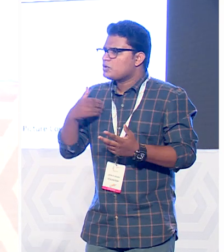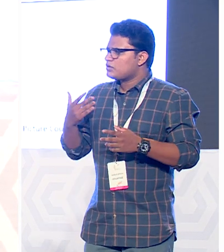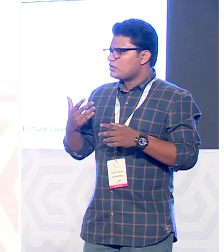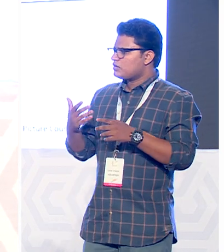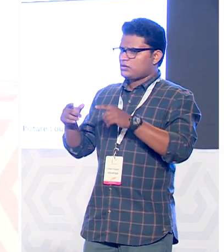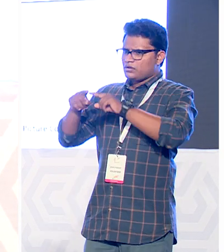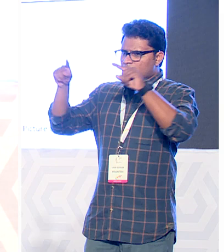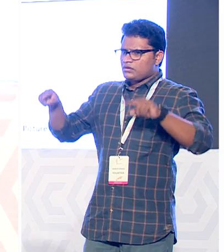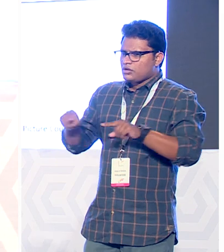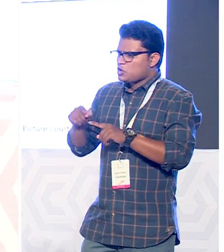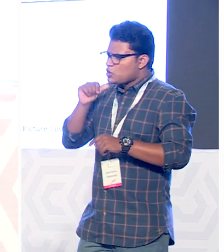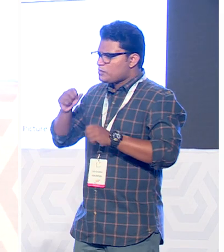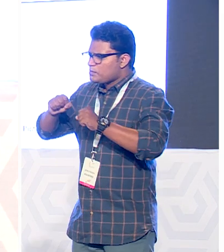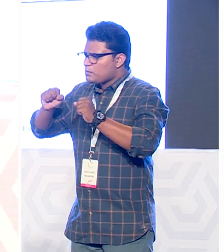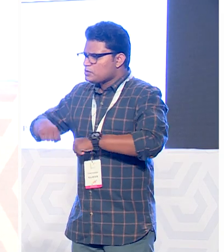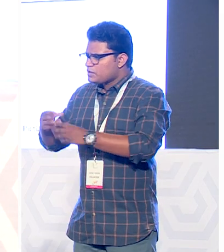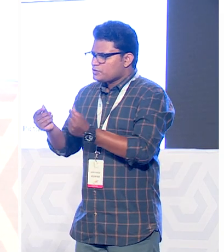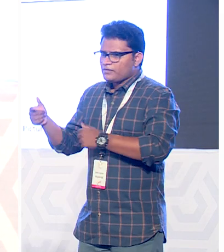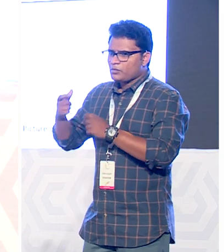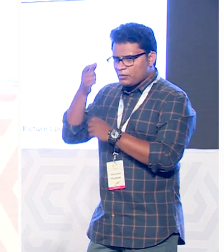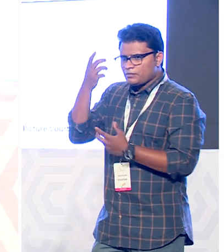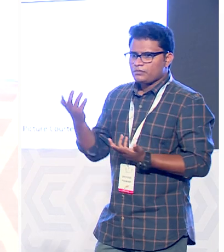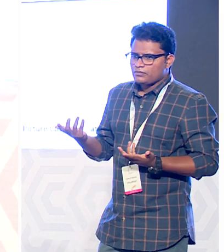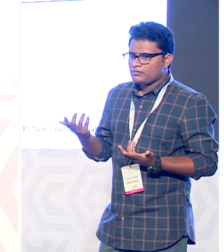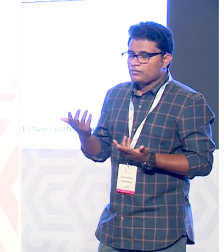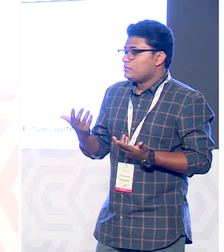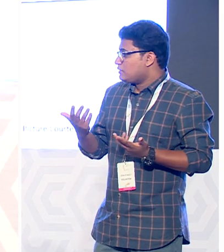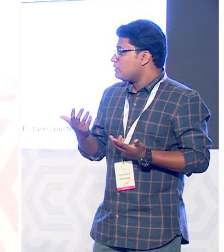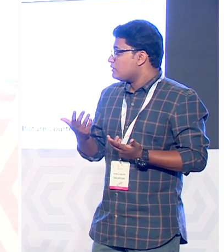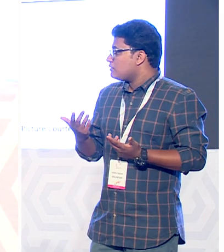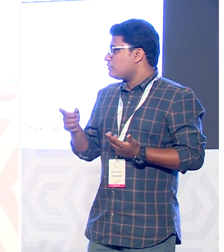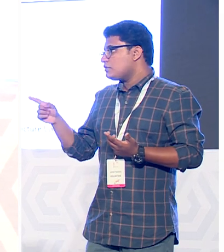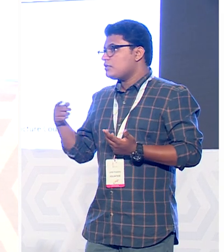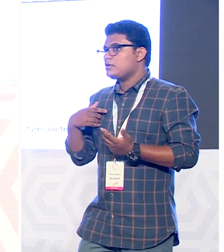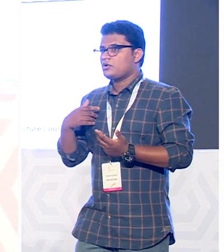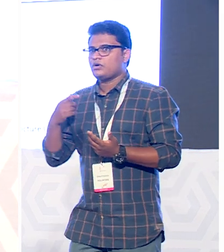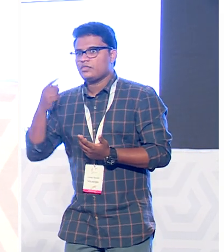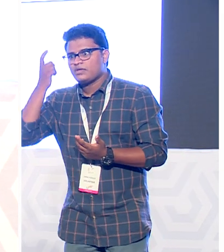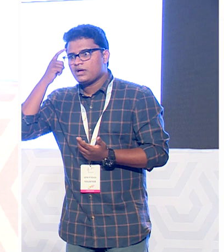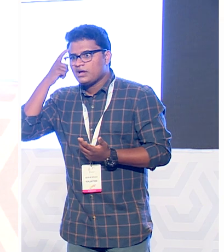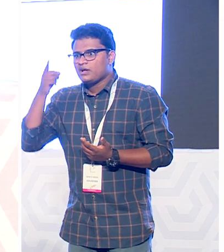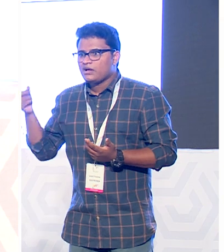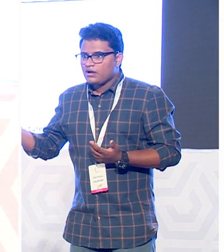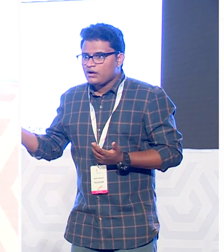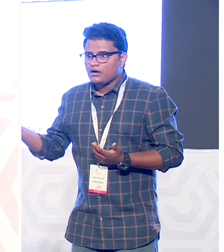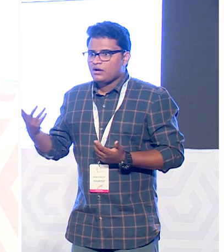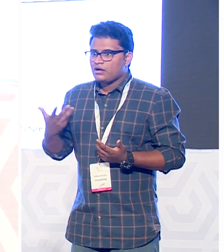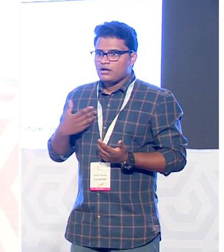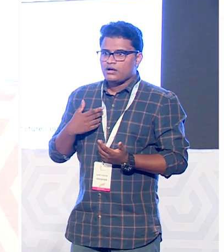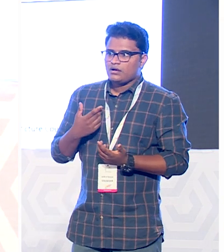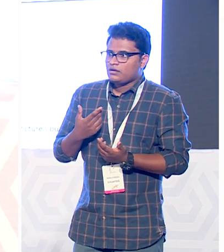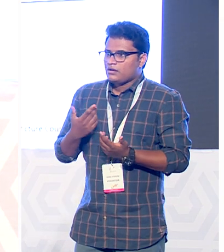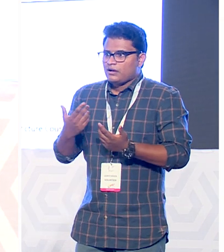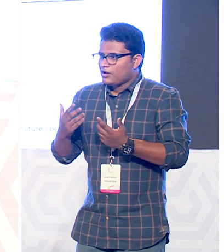it is not curable I was a boy at that time so you can think what I would have felt